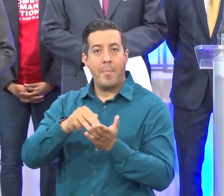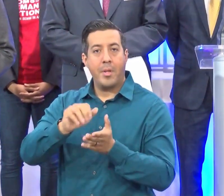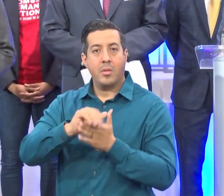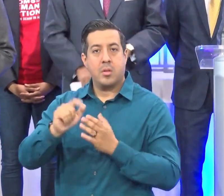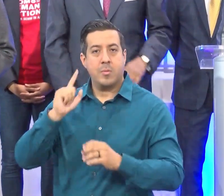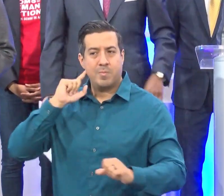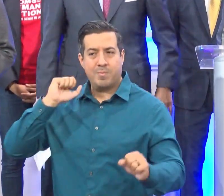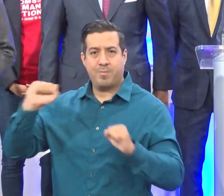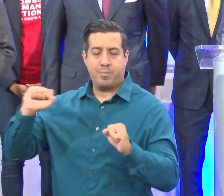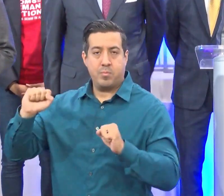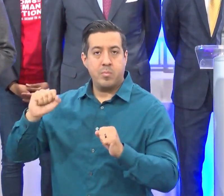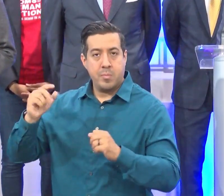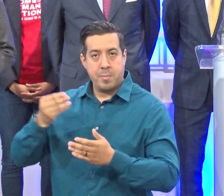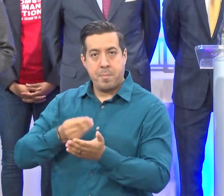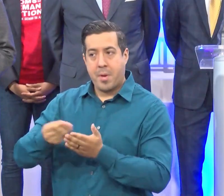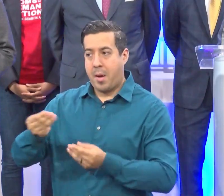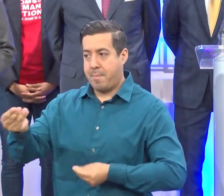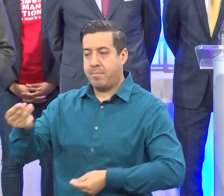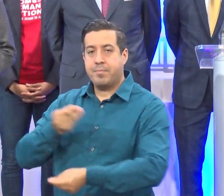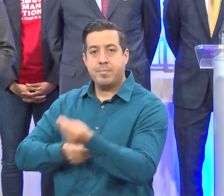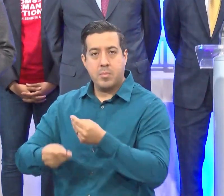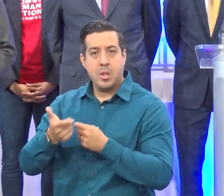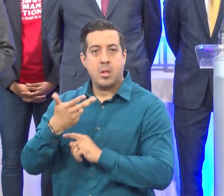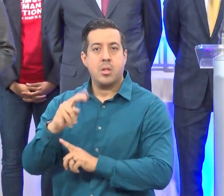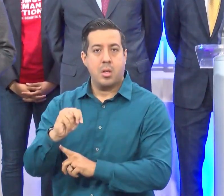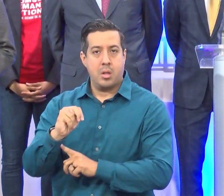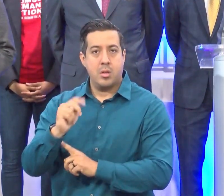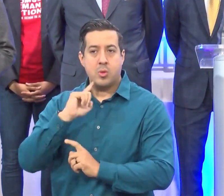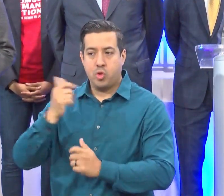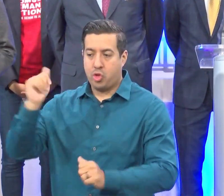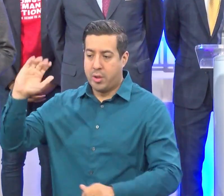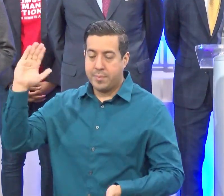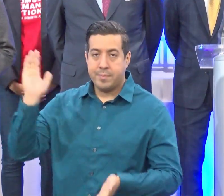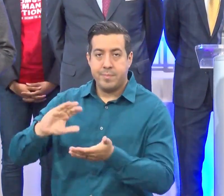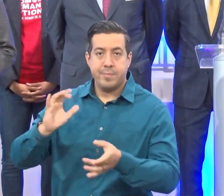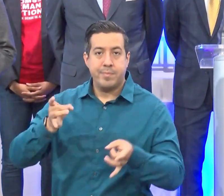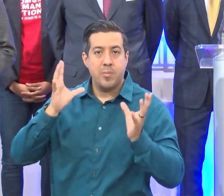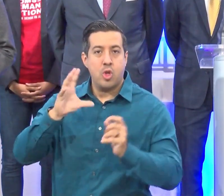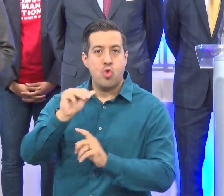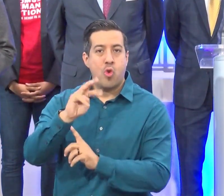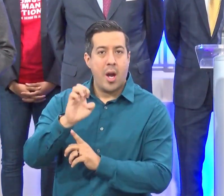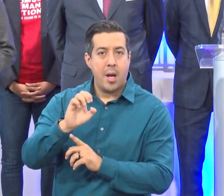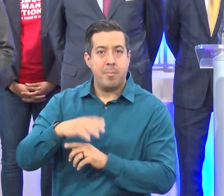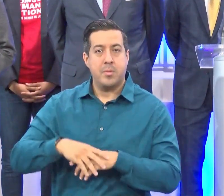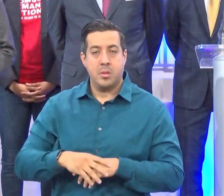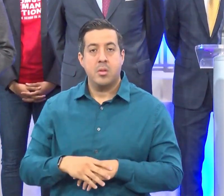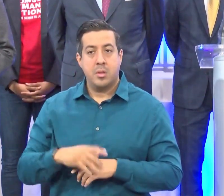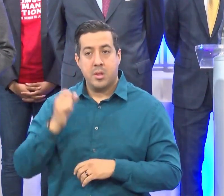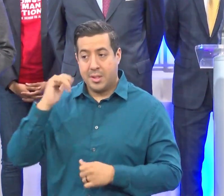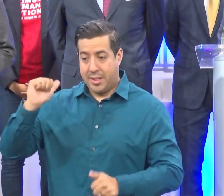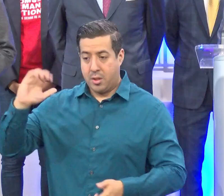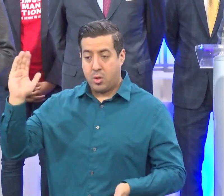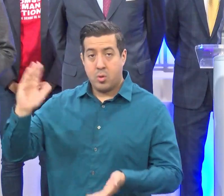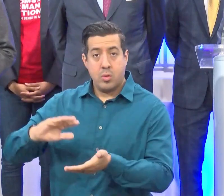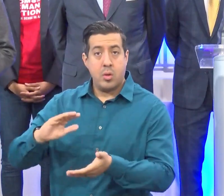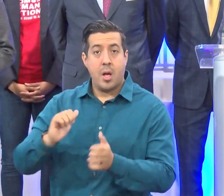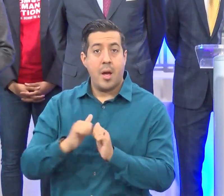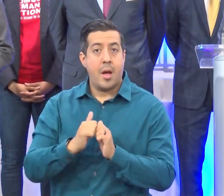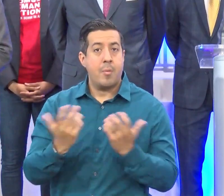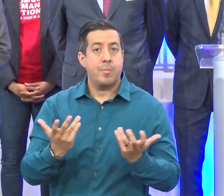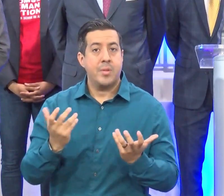robust gun buyback initiative to reduce violence and prevent crime. Crime and violence can be reduced by removing